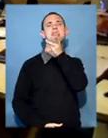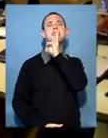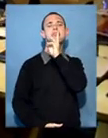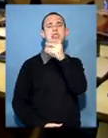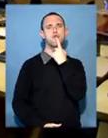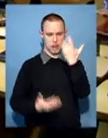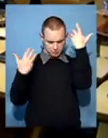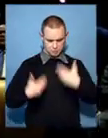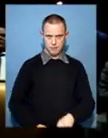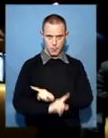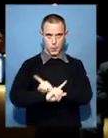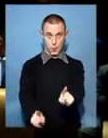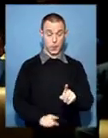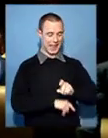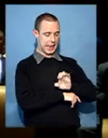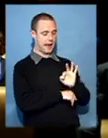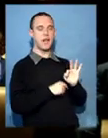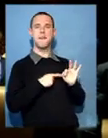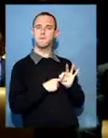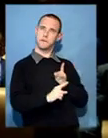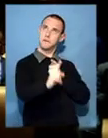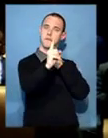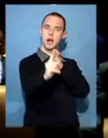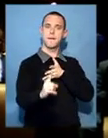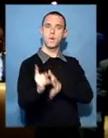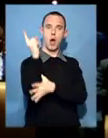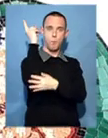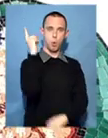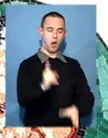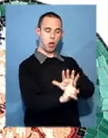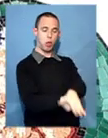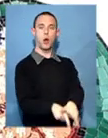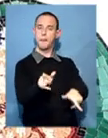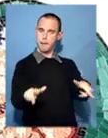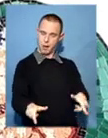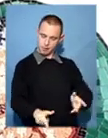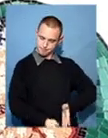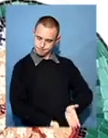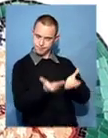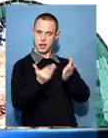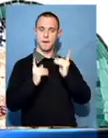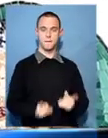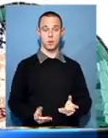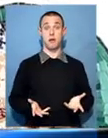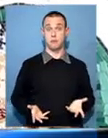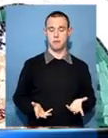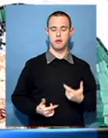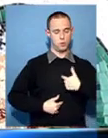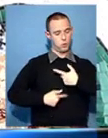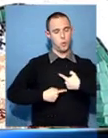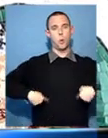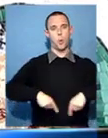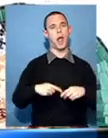Precisely the platform the EFF claims to work for the poor and downtrodden. We knew as economic freedom fighters